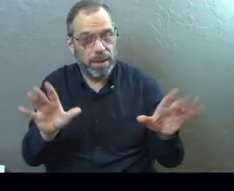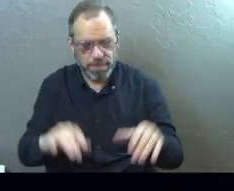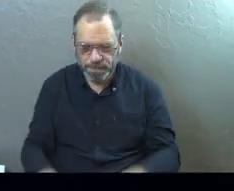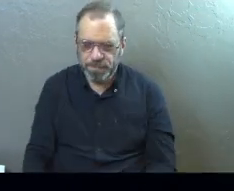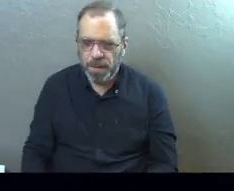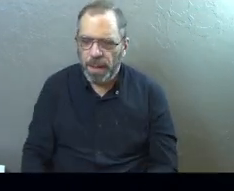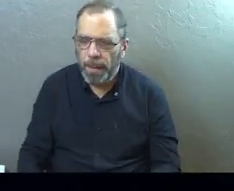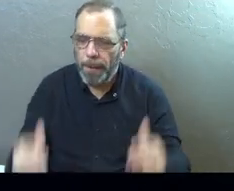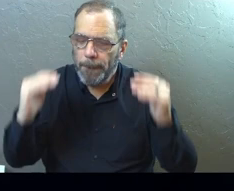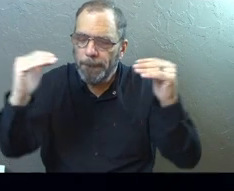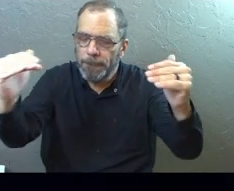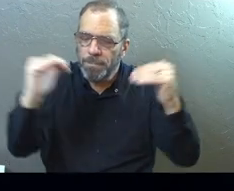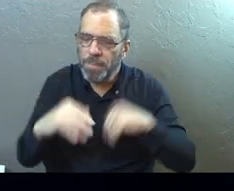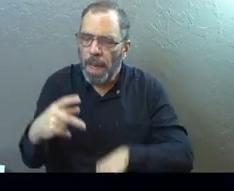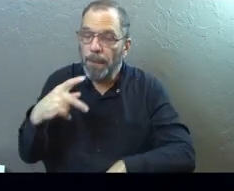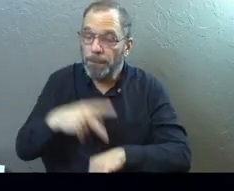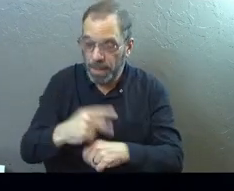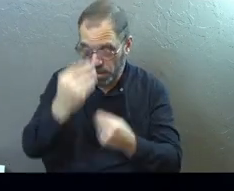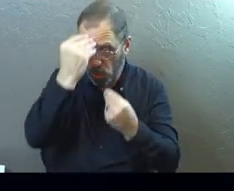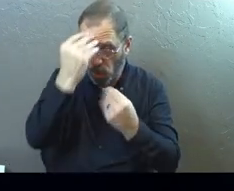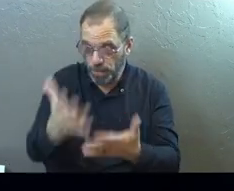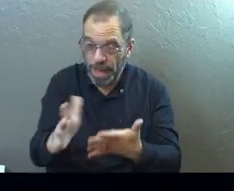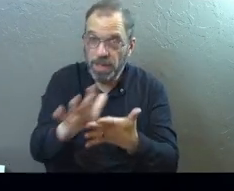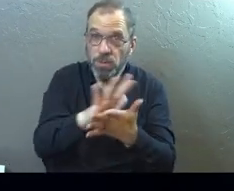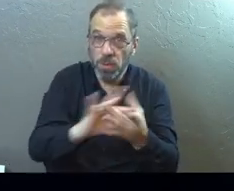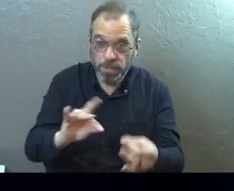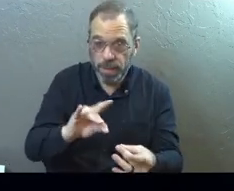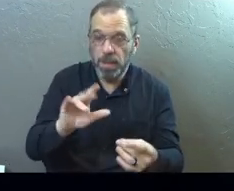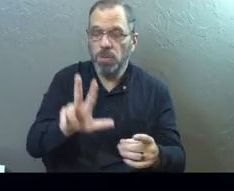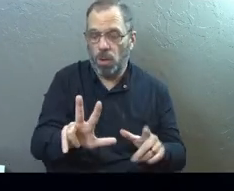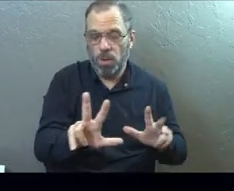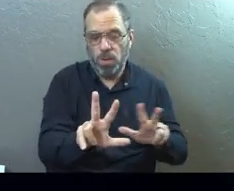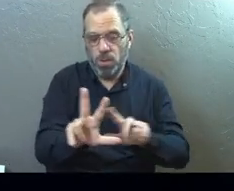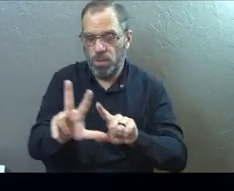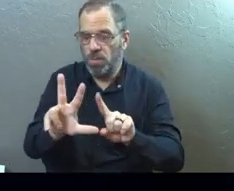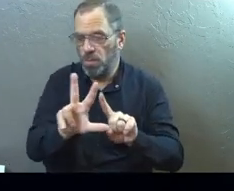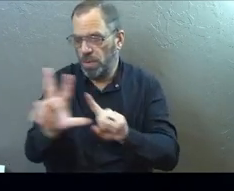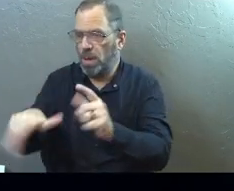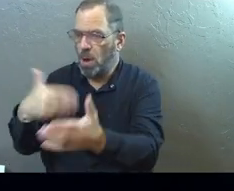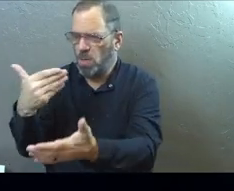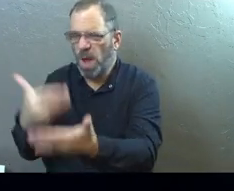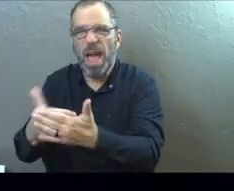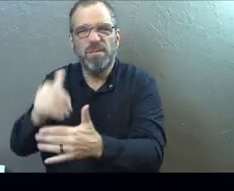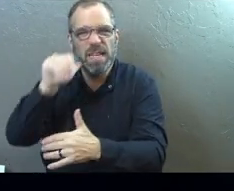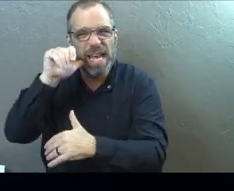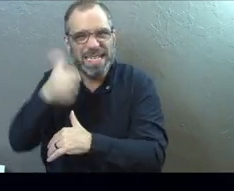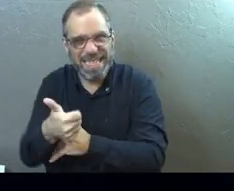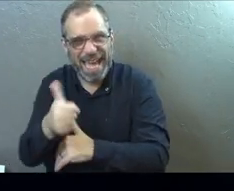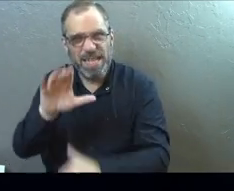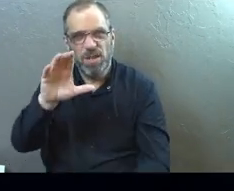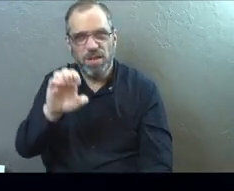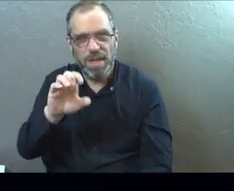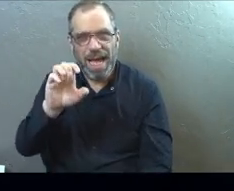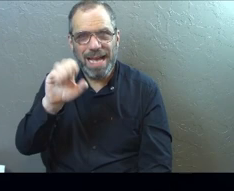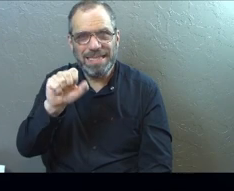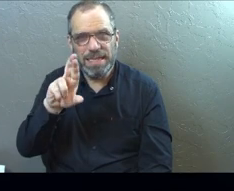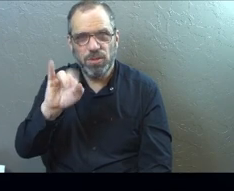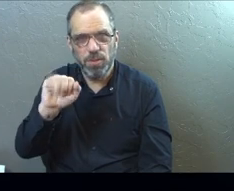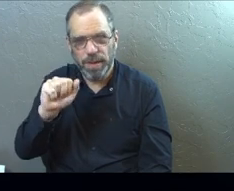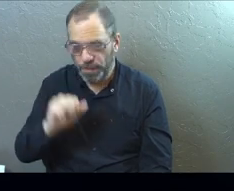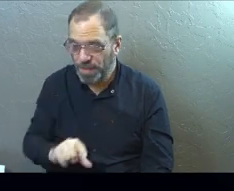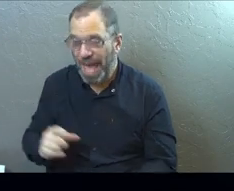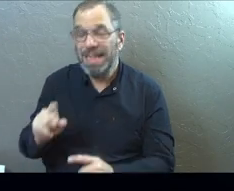moving on, Peter does go. obeys the command of the Holy Spirit. They arrive in Caesarea about a little over a day later and he goes to see Cornelius